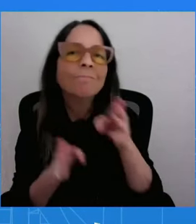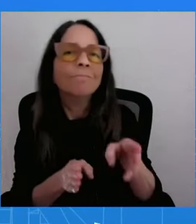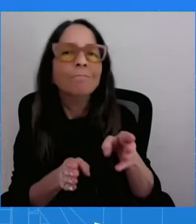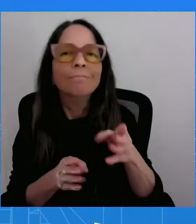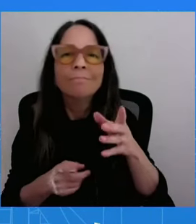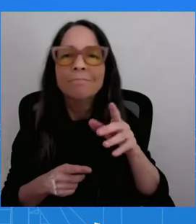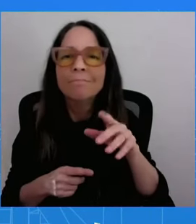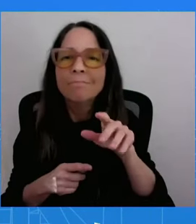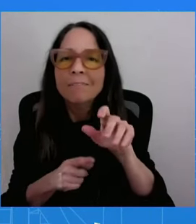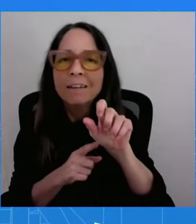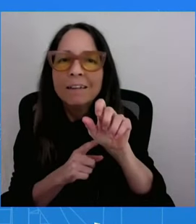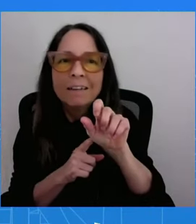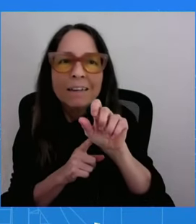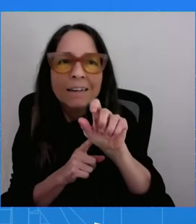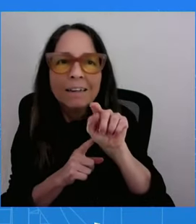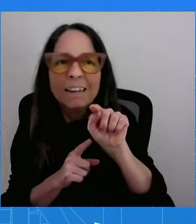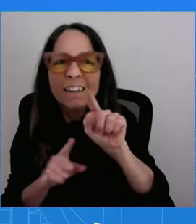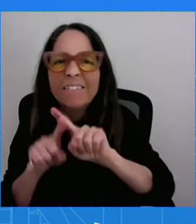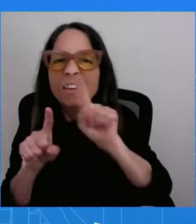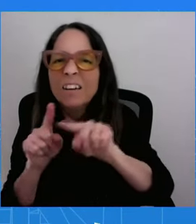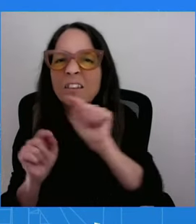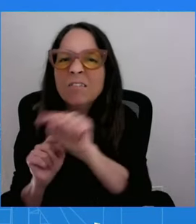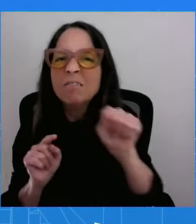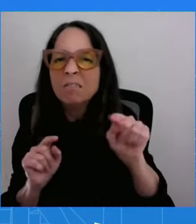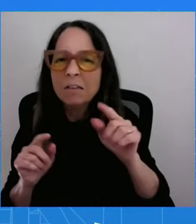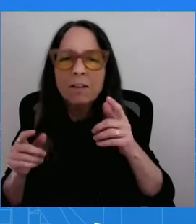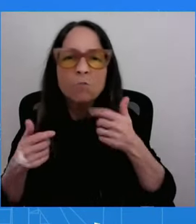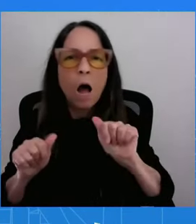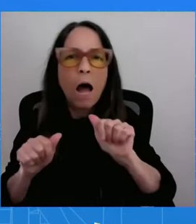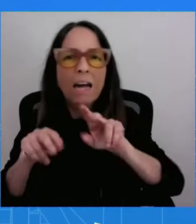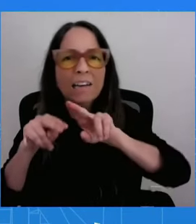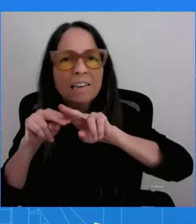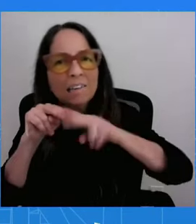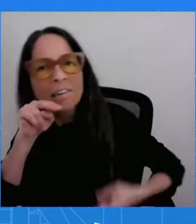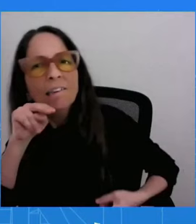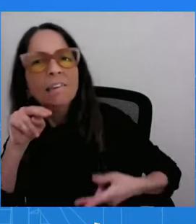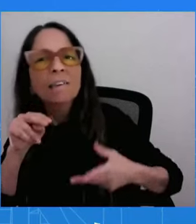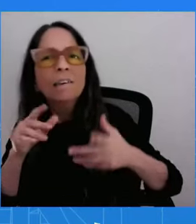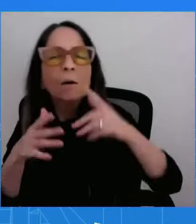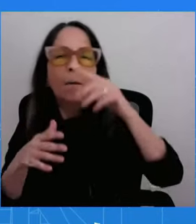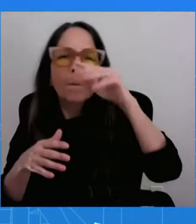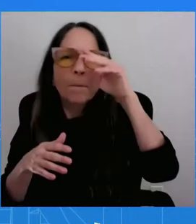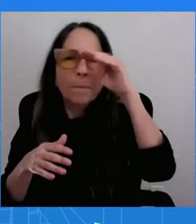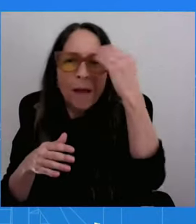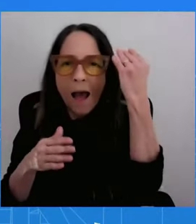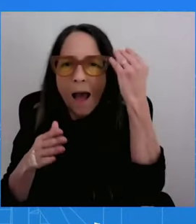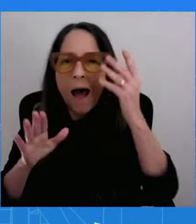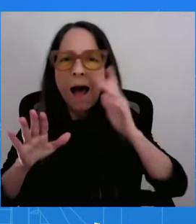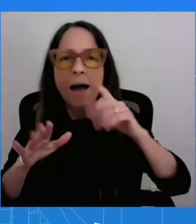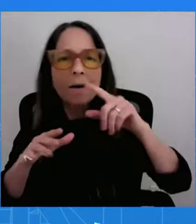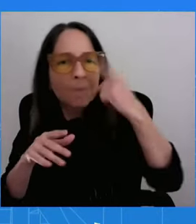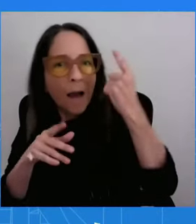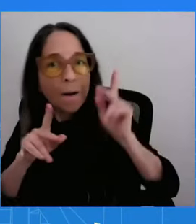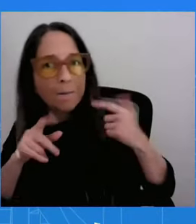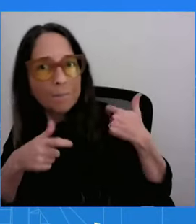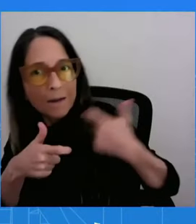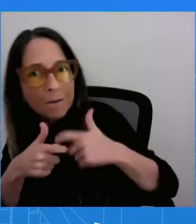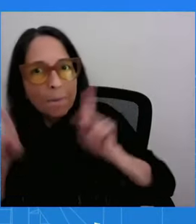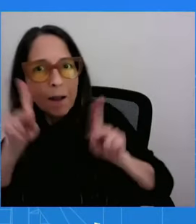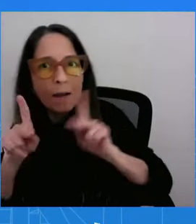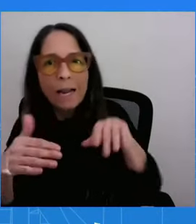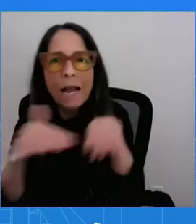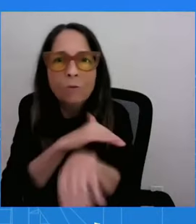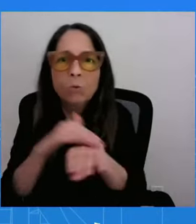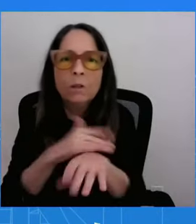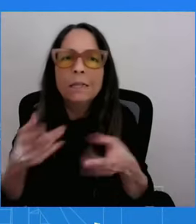Court? The President and the Department of Education released guidance and resources to campuses to continue diversity